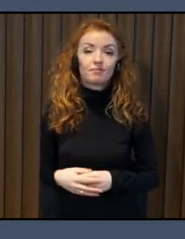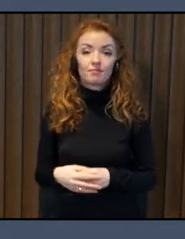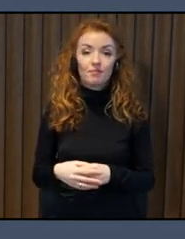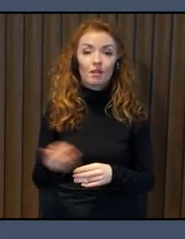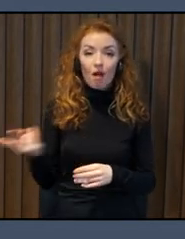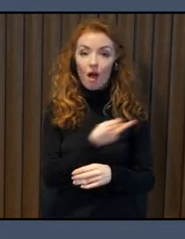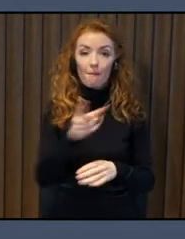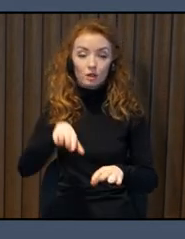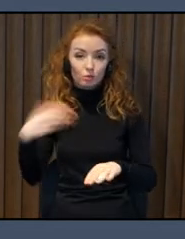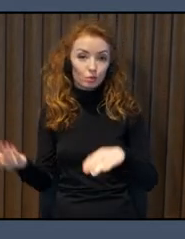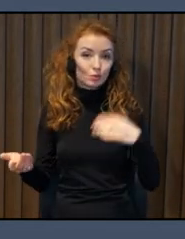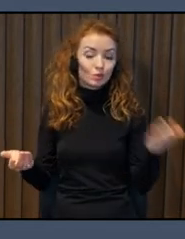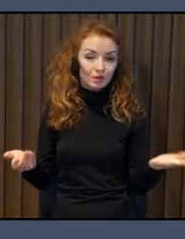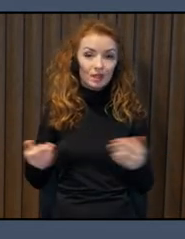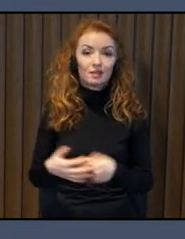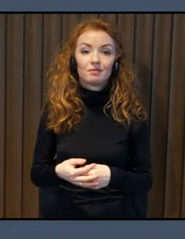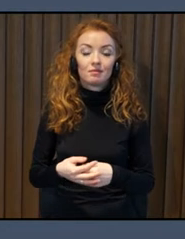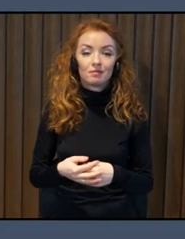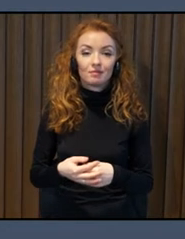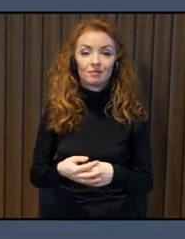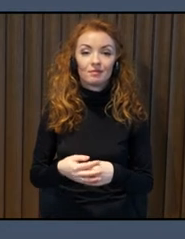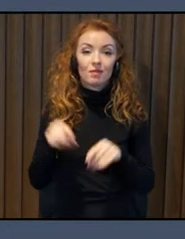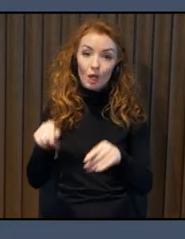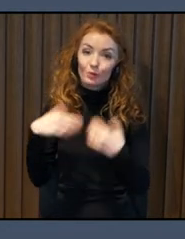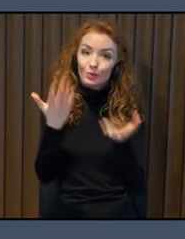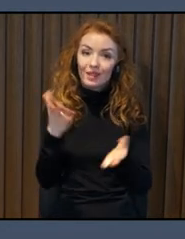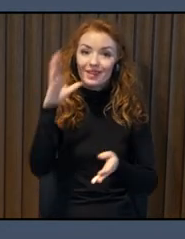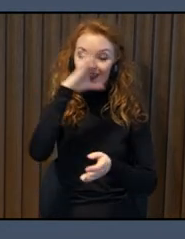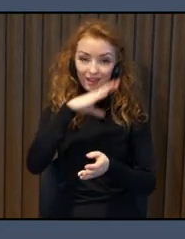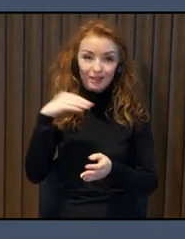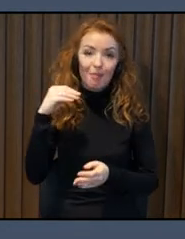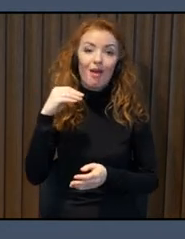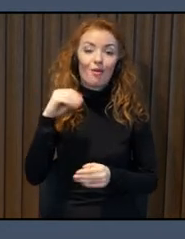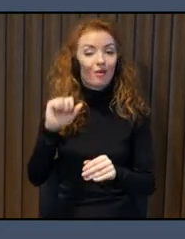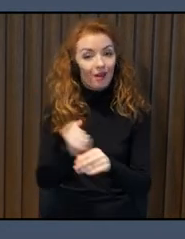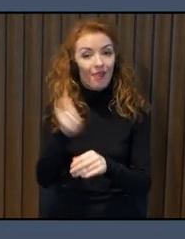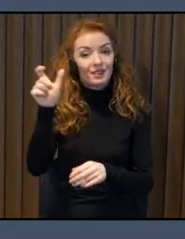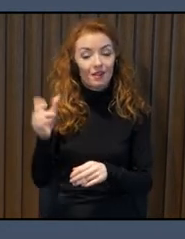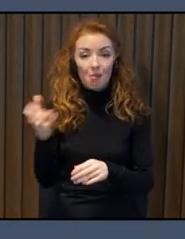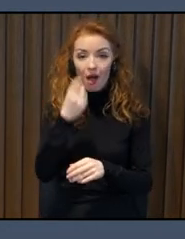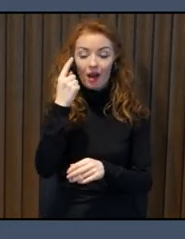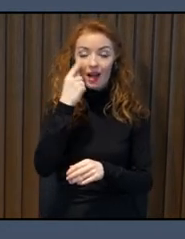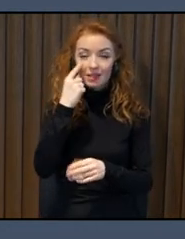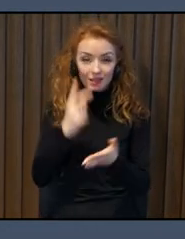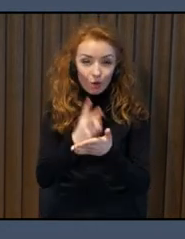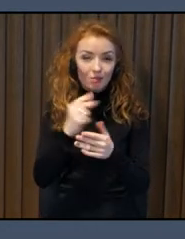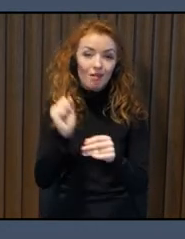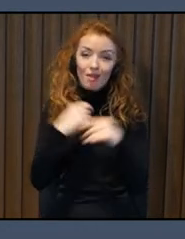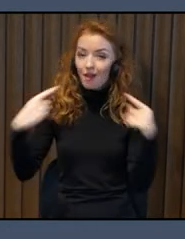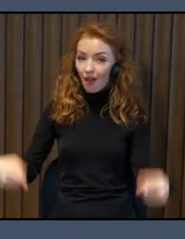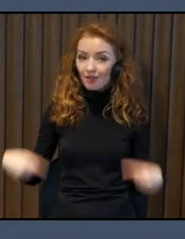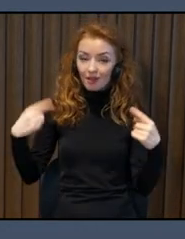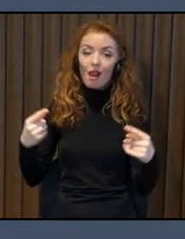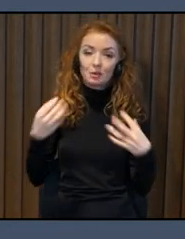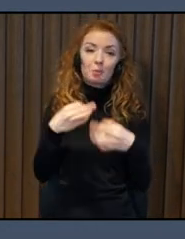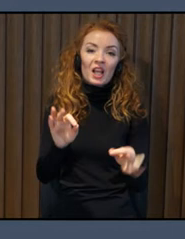wheelchair from accidentally falling off the path. And then lastly, I would like to tell you a little bit about a project that is in progress